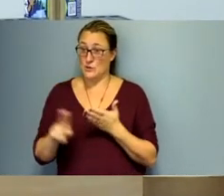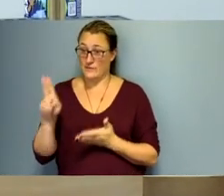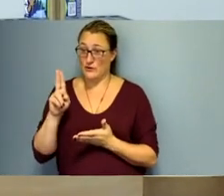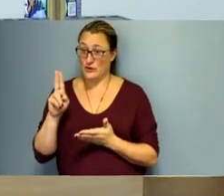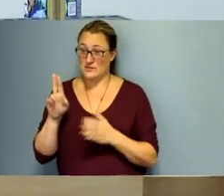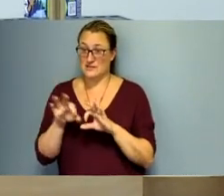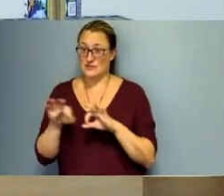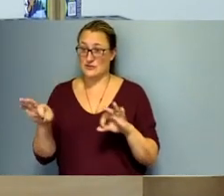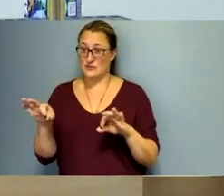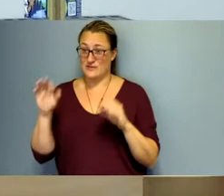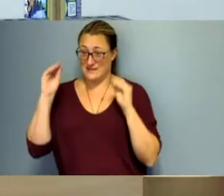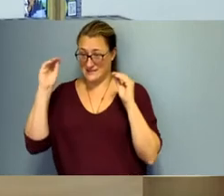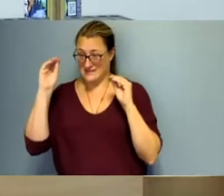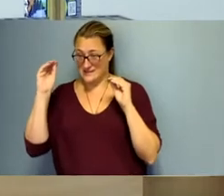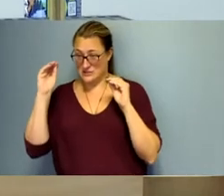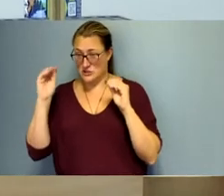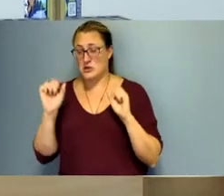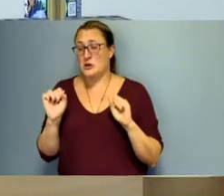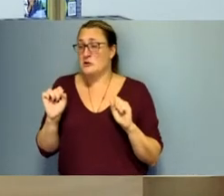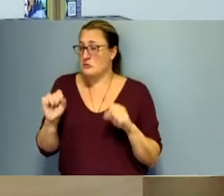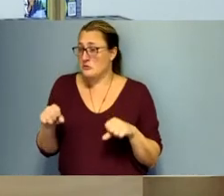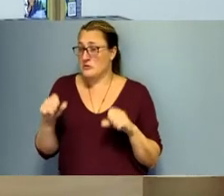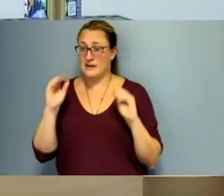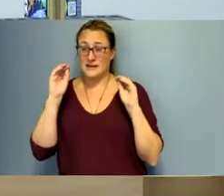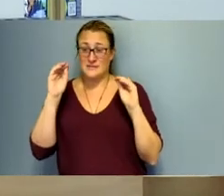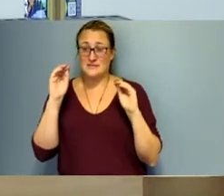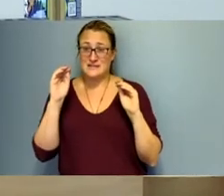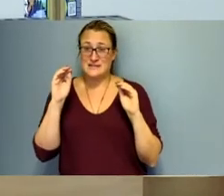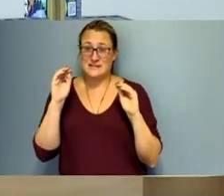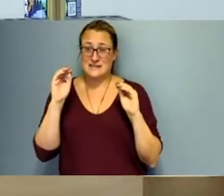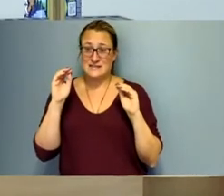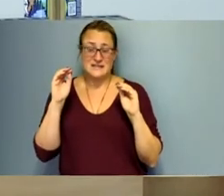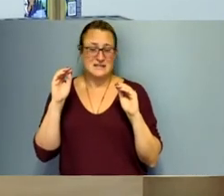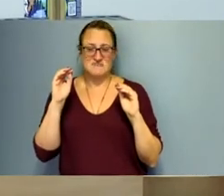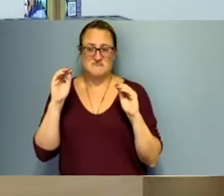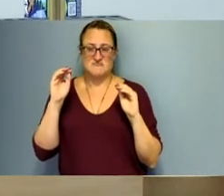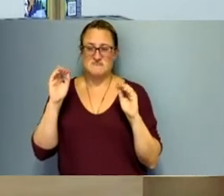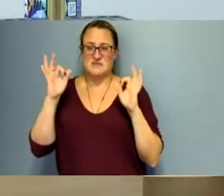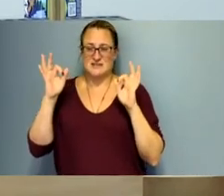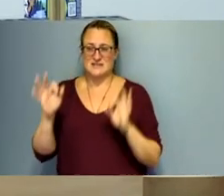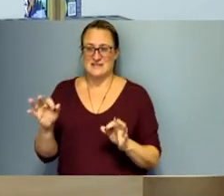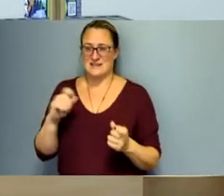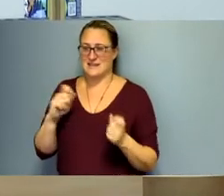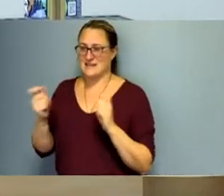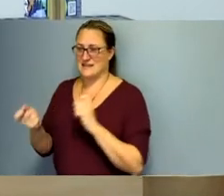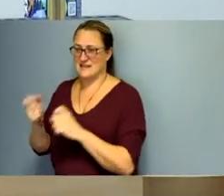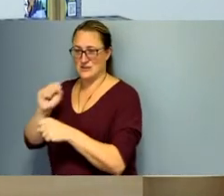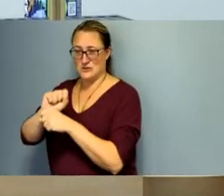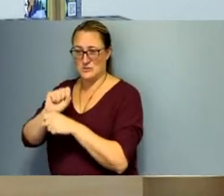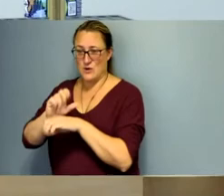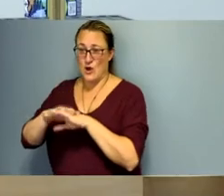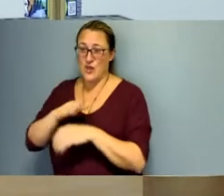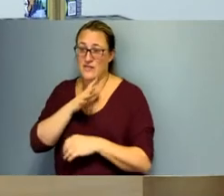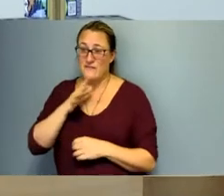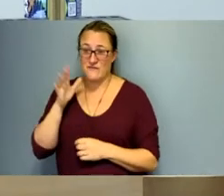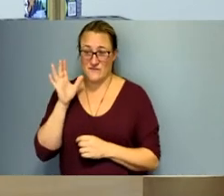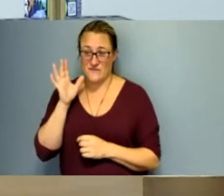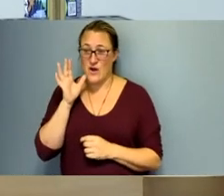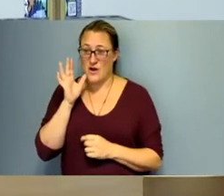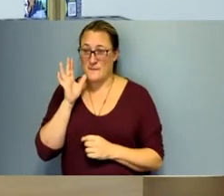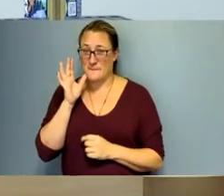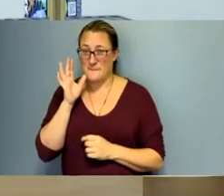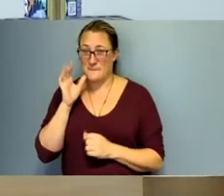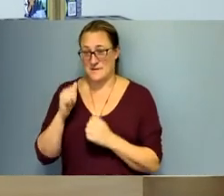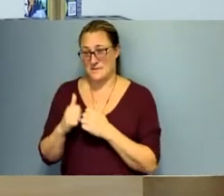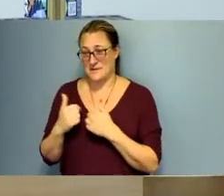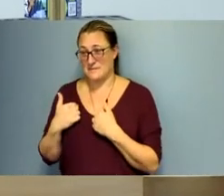degree in teaching and she could have gone into teaching but she decided that she wanted to work on the farm as well as me